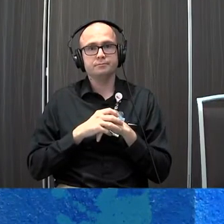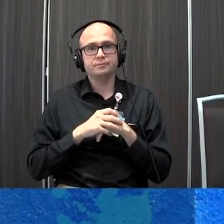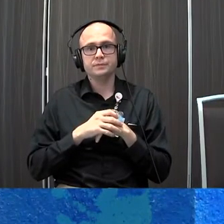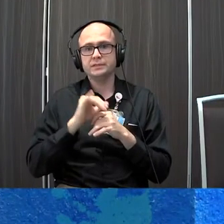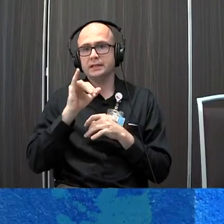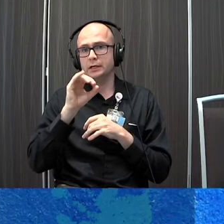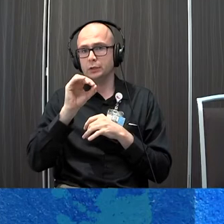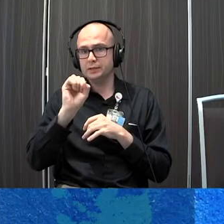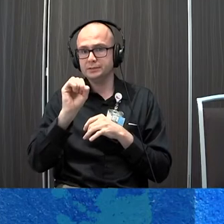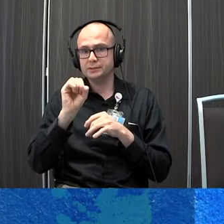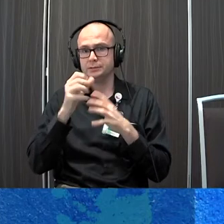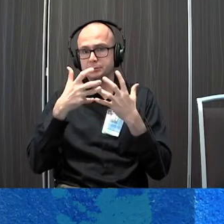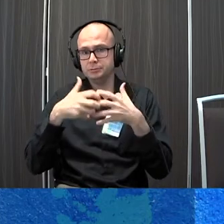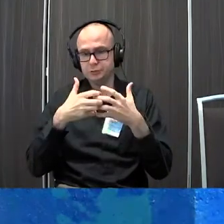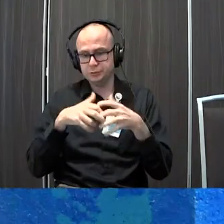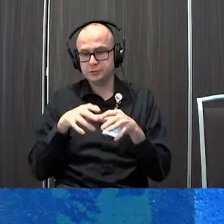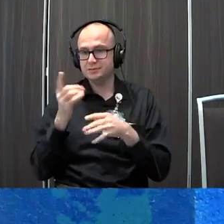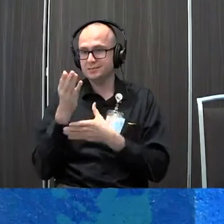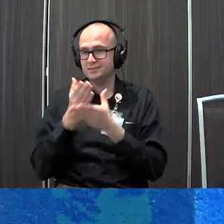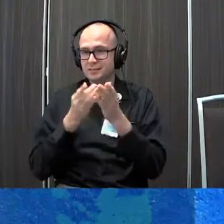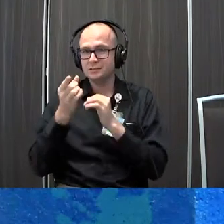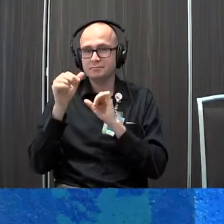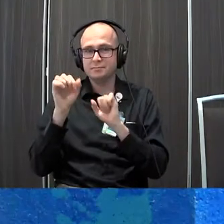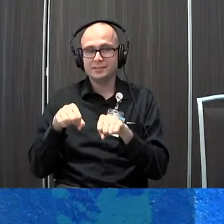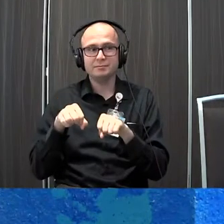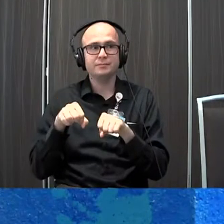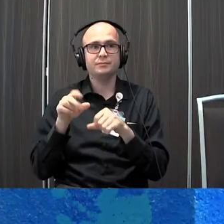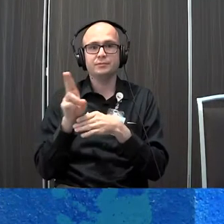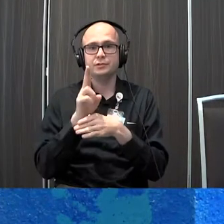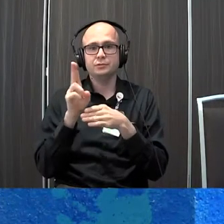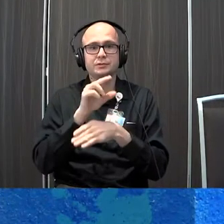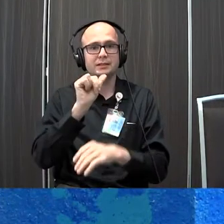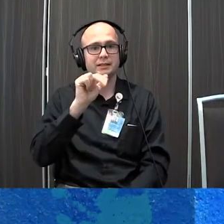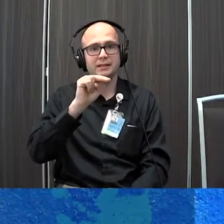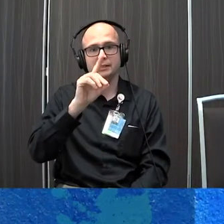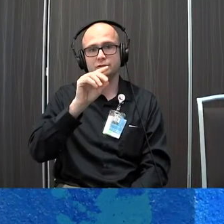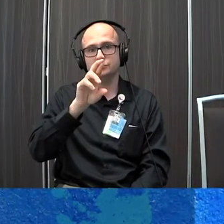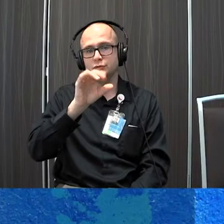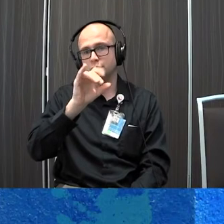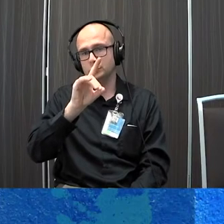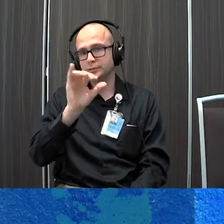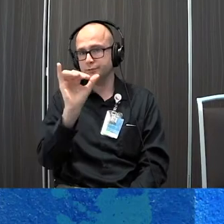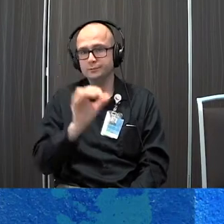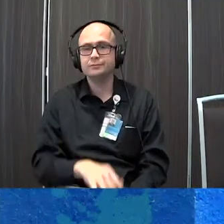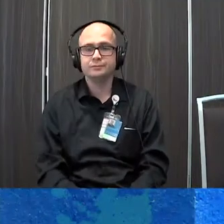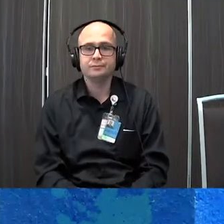iOS devices and there are some of them can also be utilized on Android platforms as well